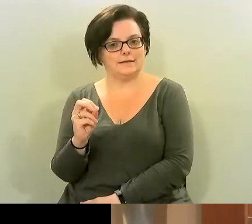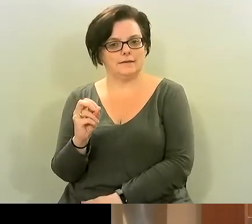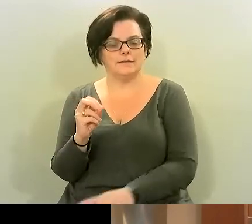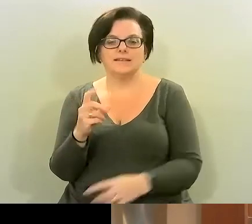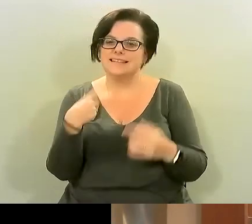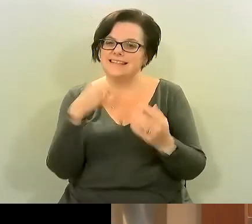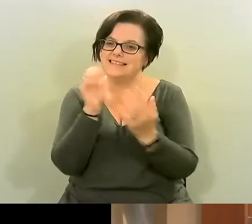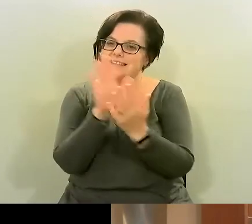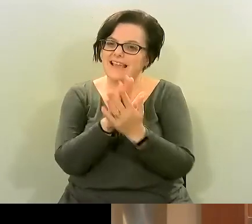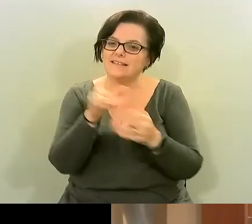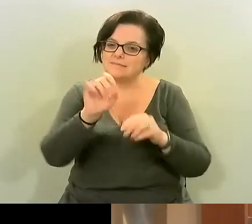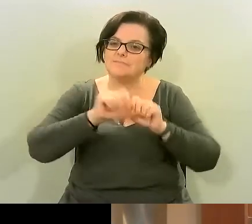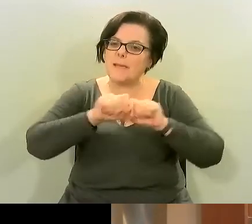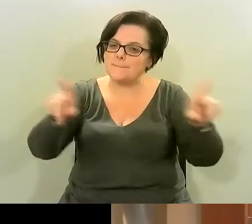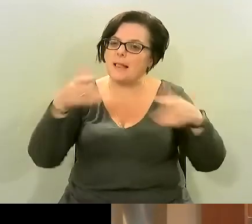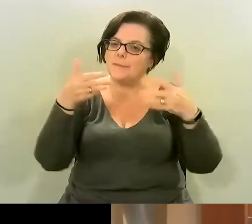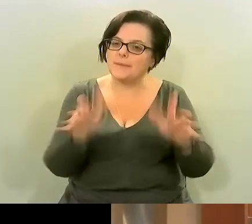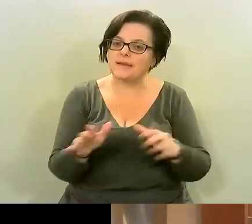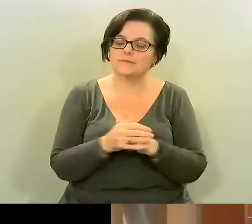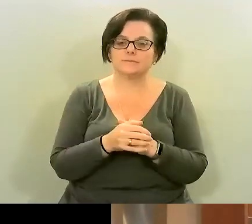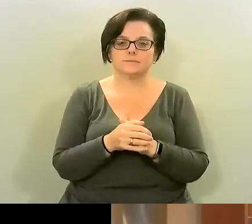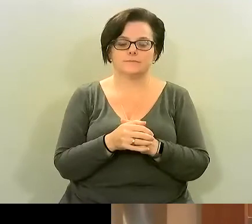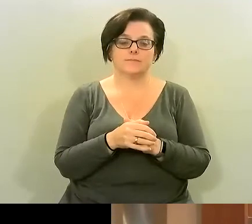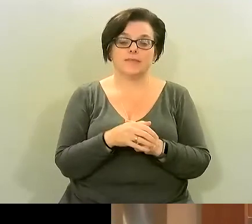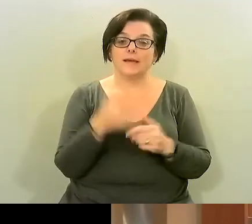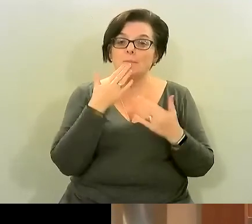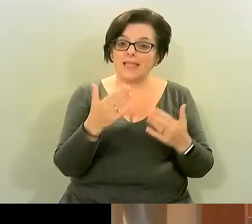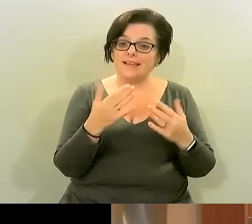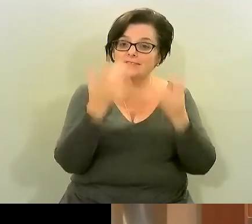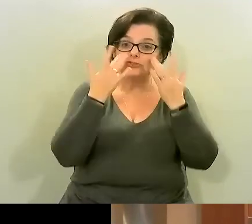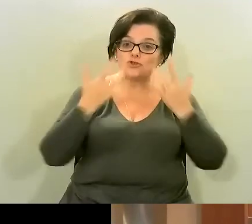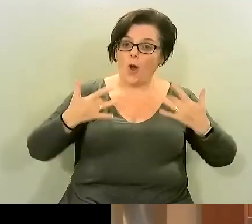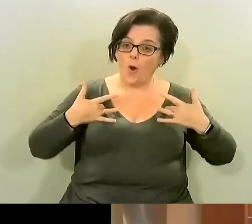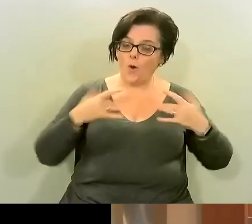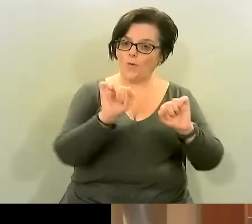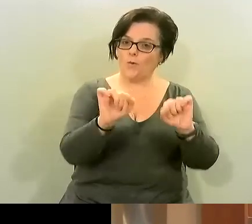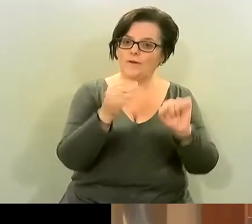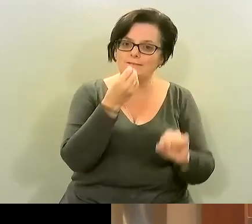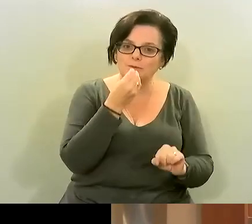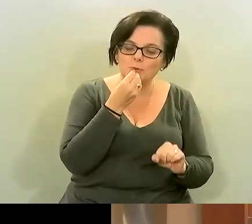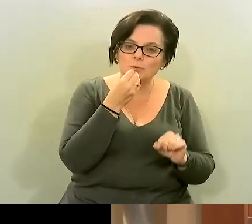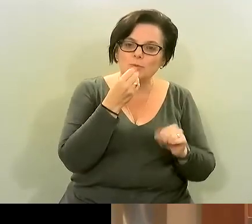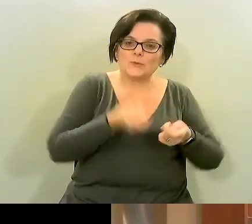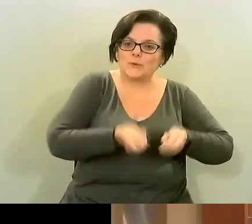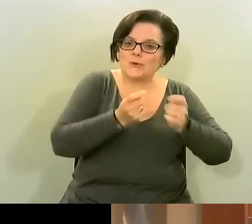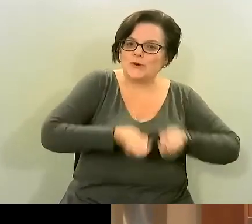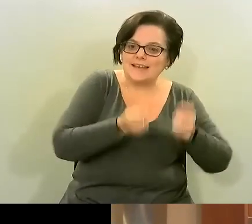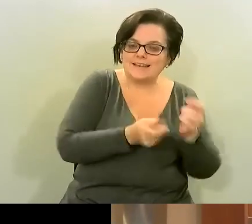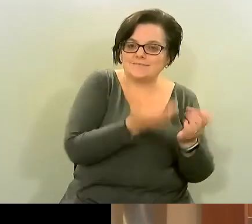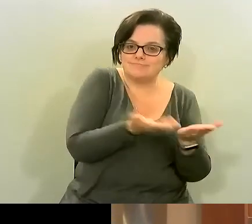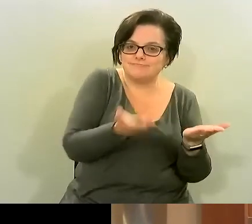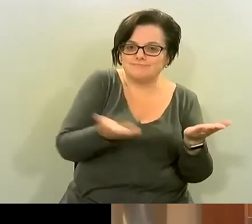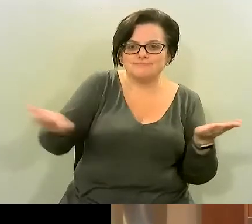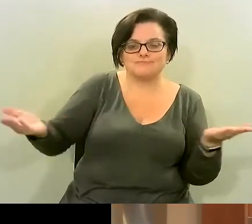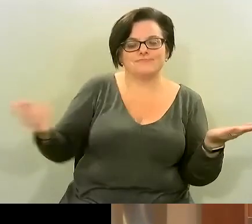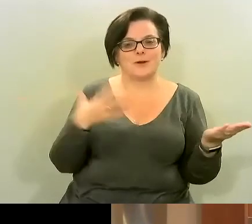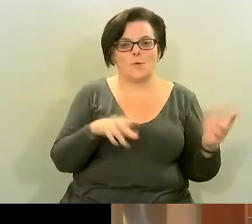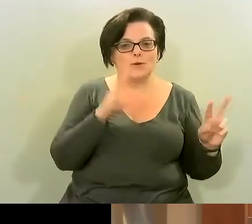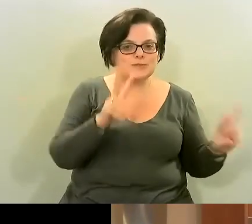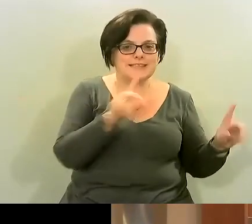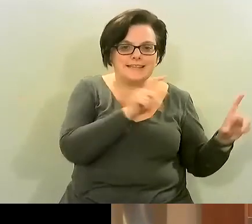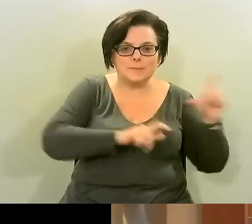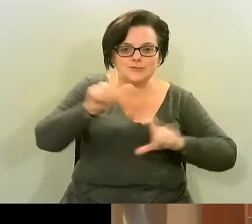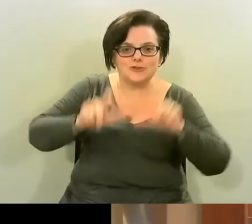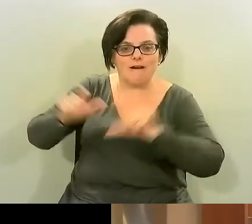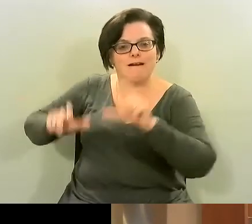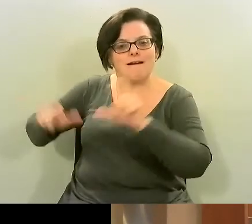kit that you got sent beforehand so um show us what you've done show us the fabulous things that we've created all around the country and